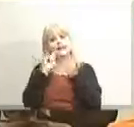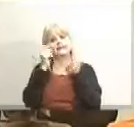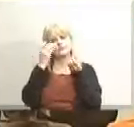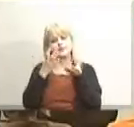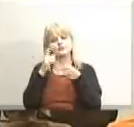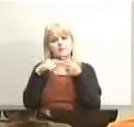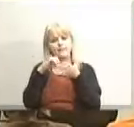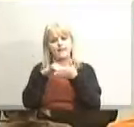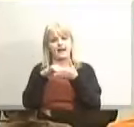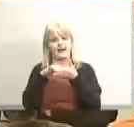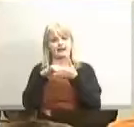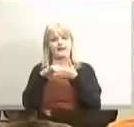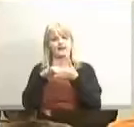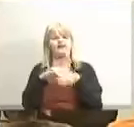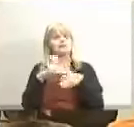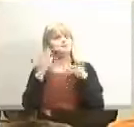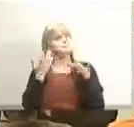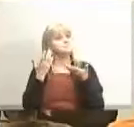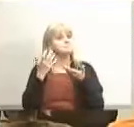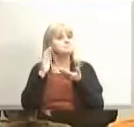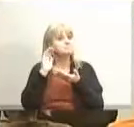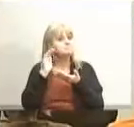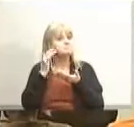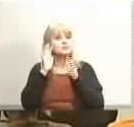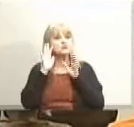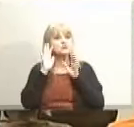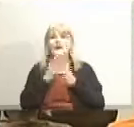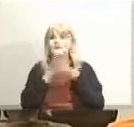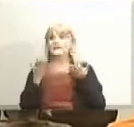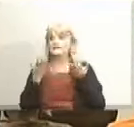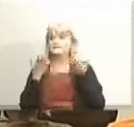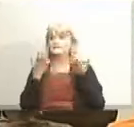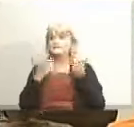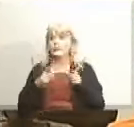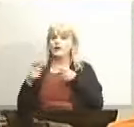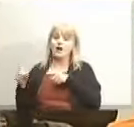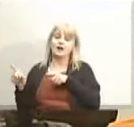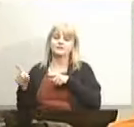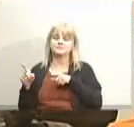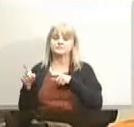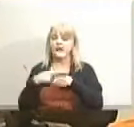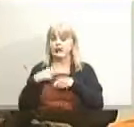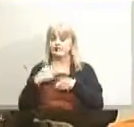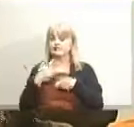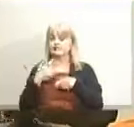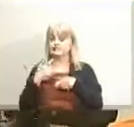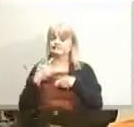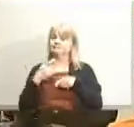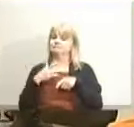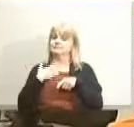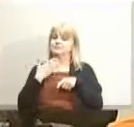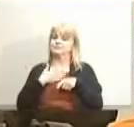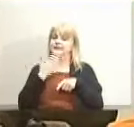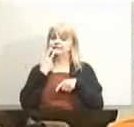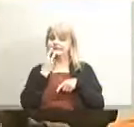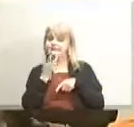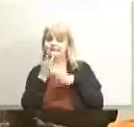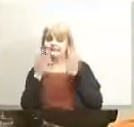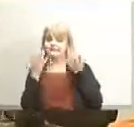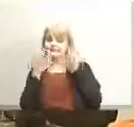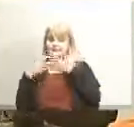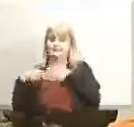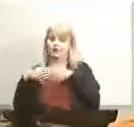i think great things going on i was delighted to read in the consent calendar the blended early childhood